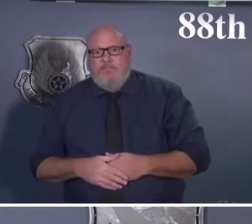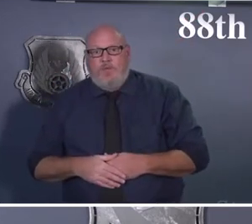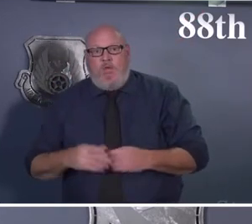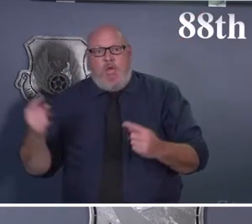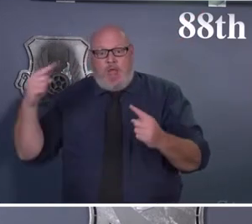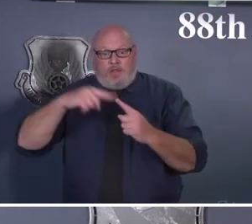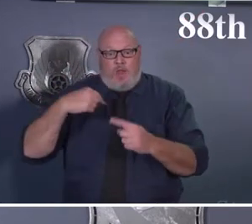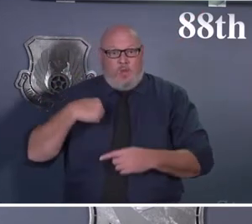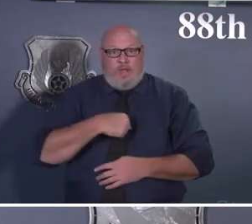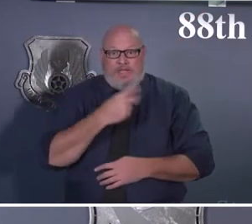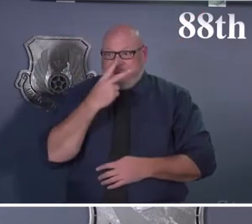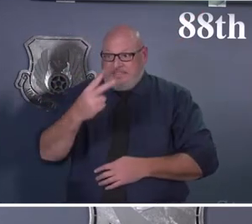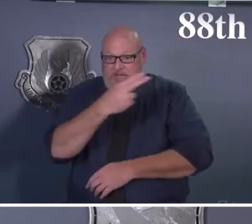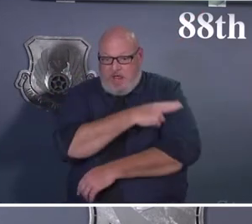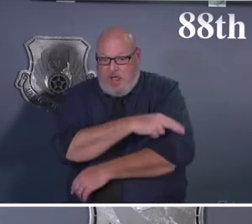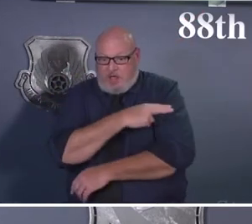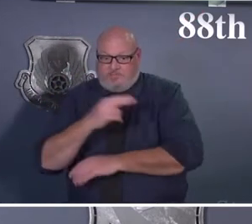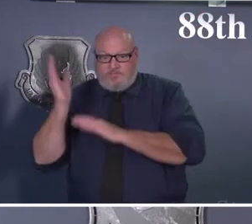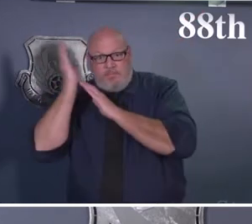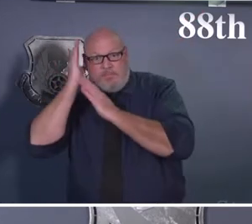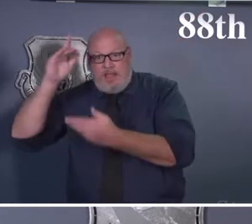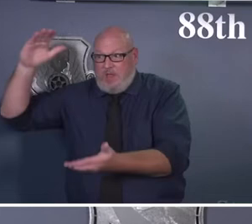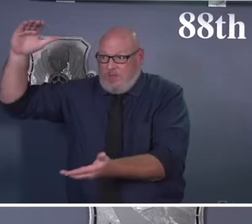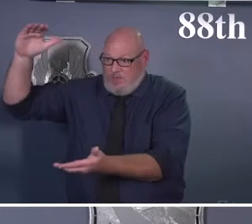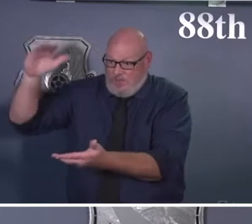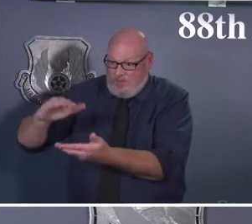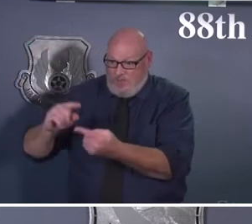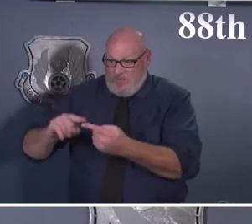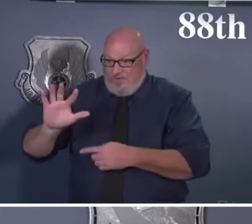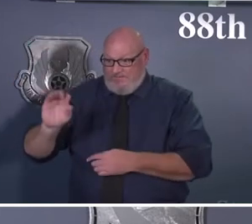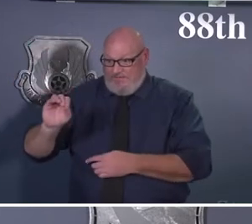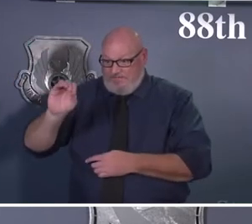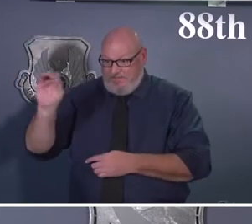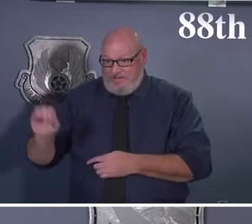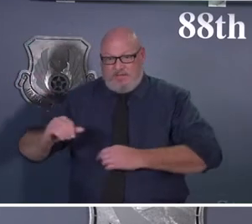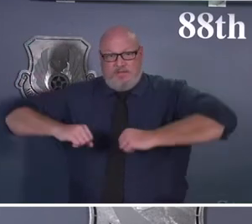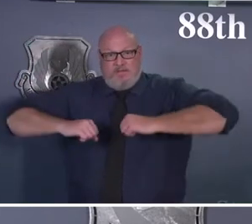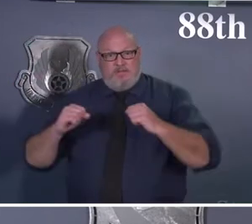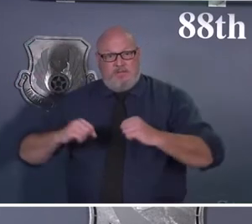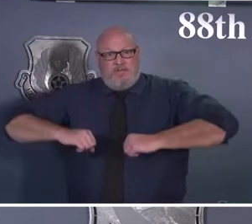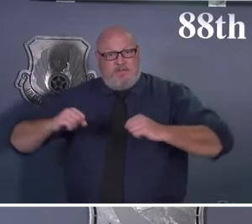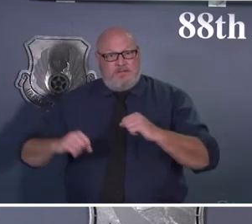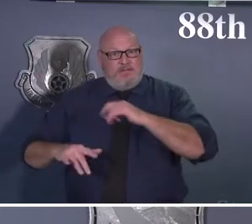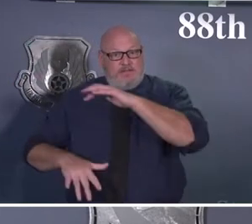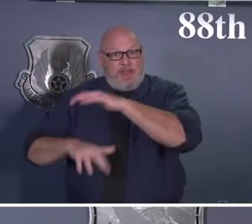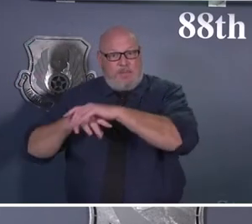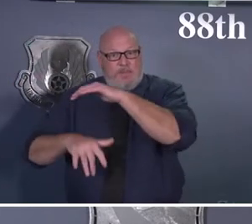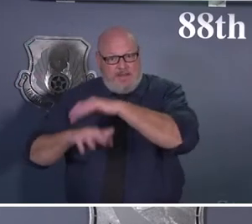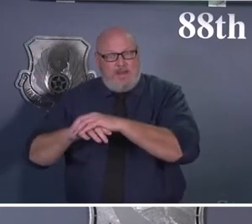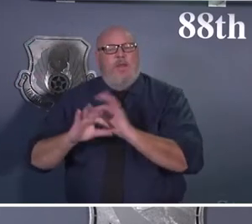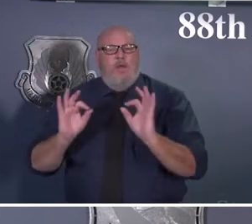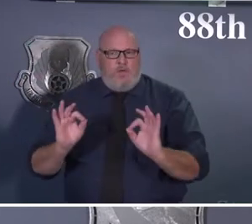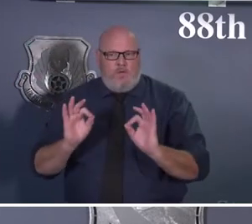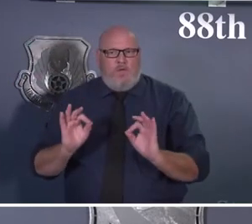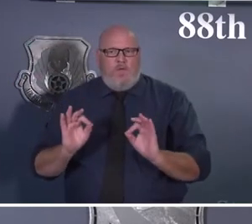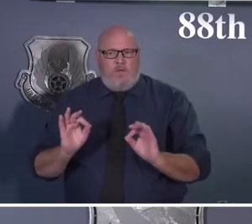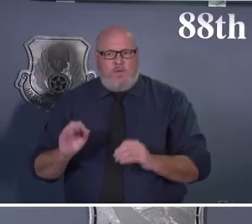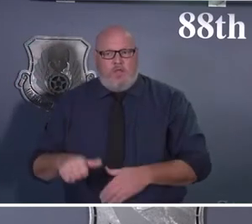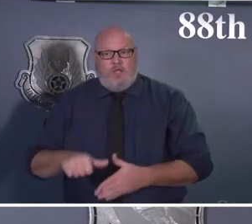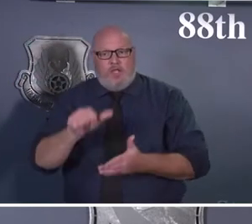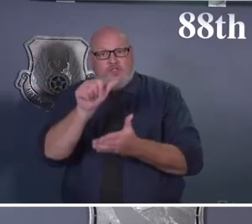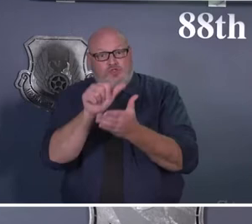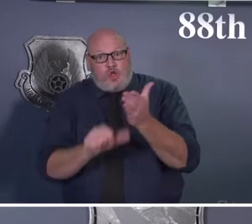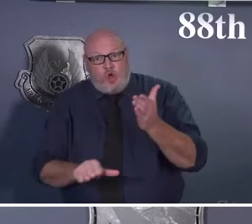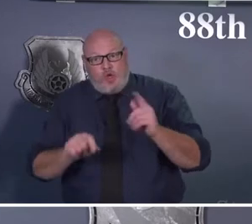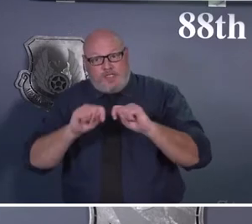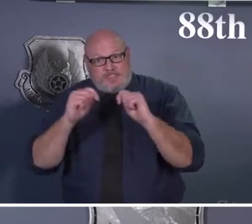Our surgical capacity is limited to urgent and emergent cases only. Our outpatient services are still